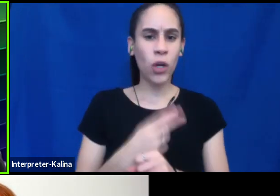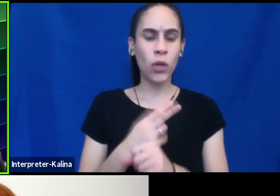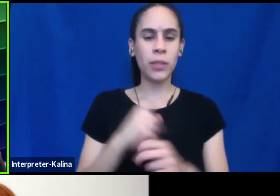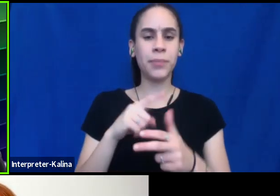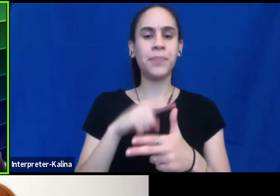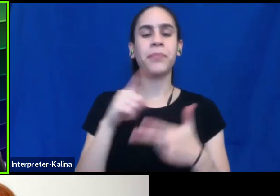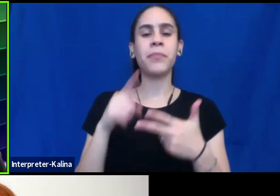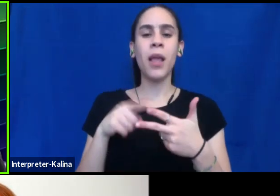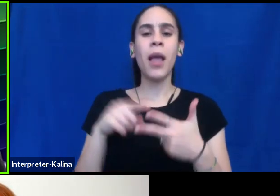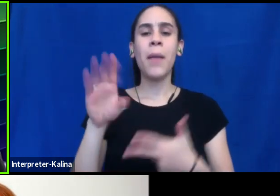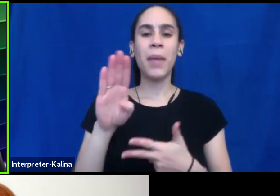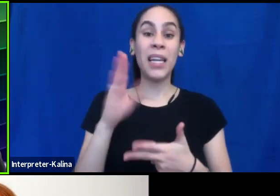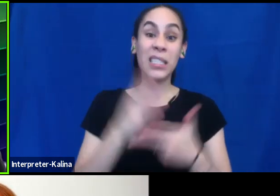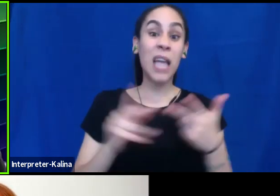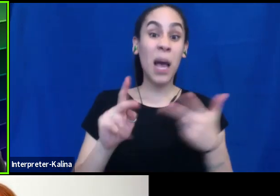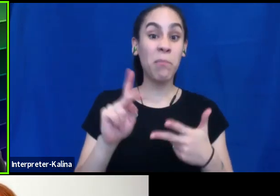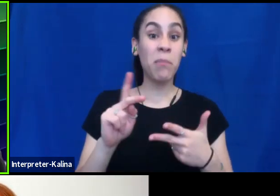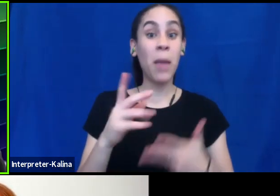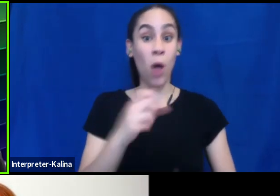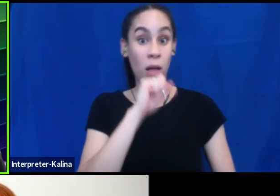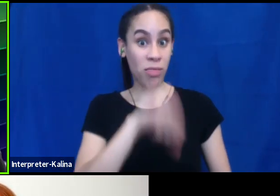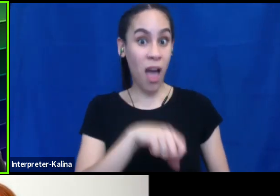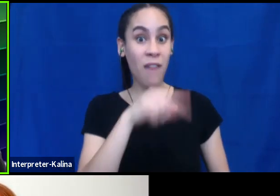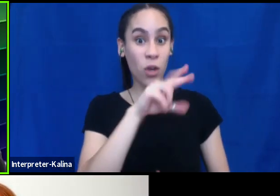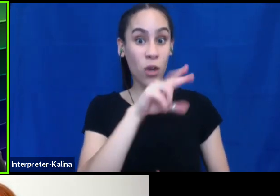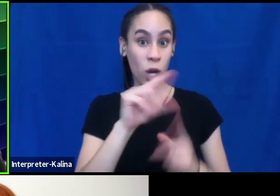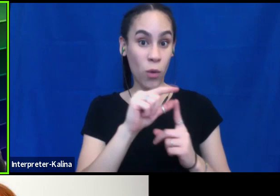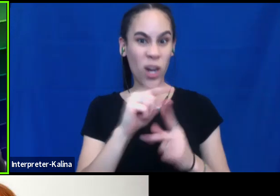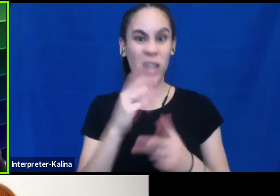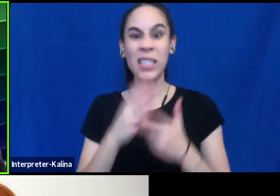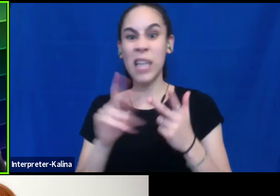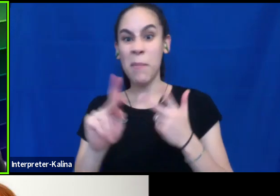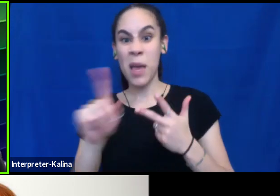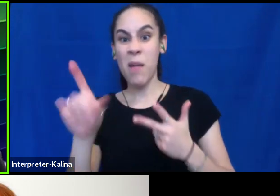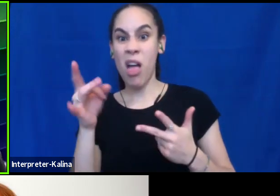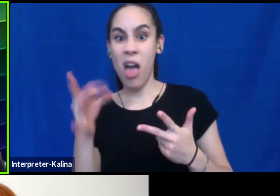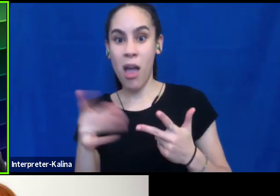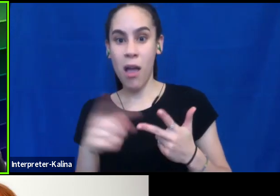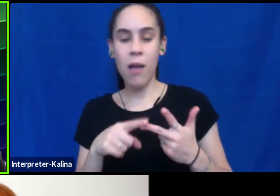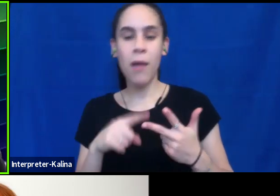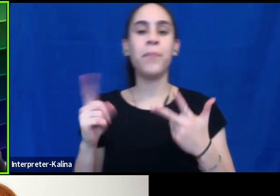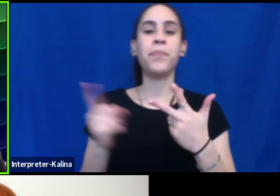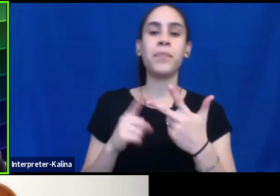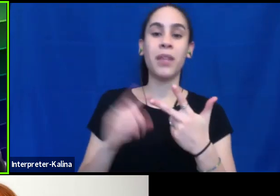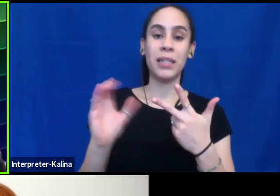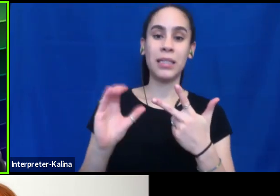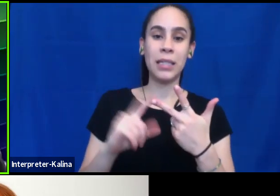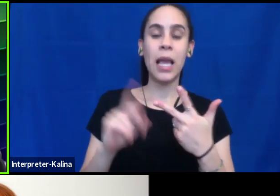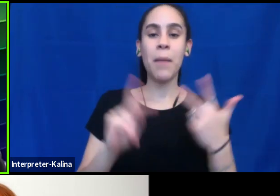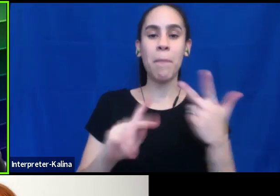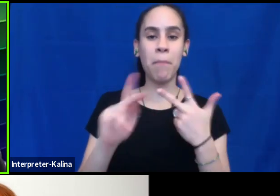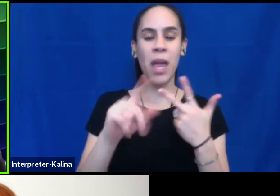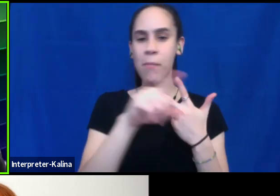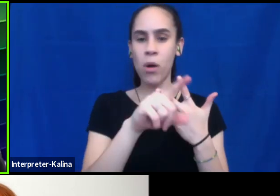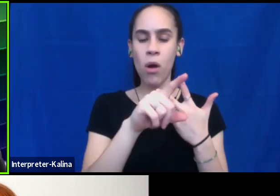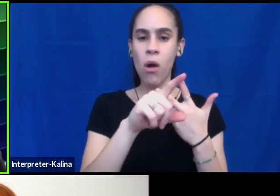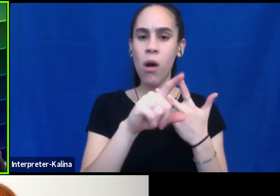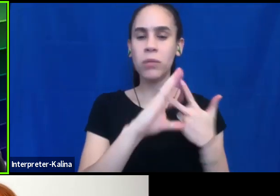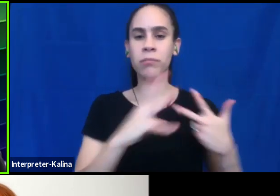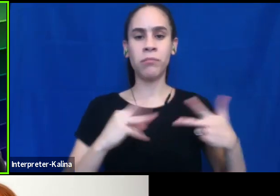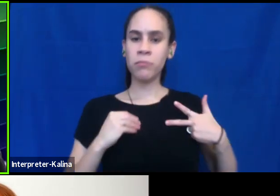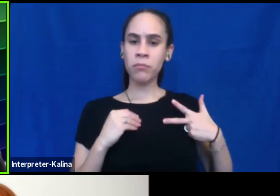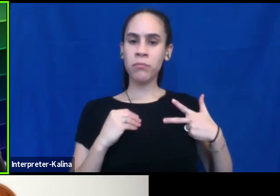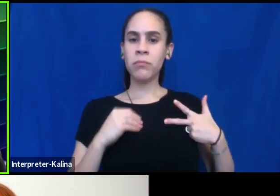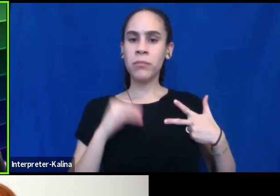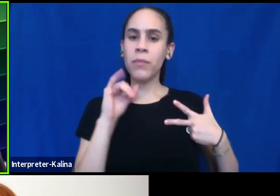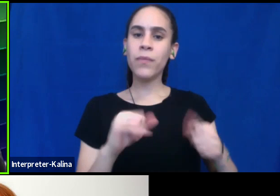others hate it. Proceed with caution and C queer is a word that has been reclaimed by the LGBTQ plus communities and is now okay